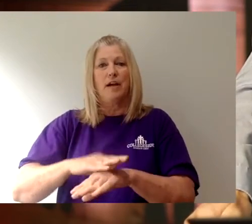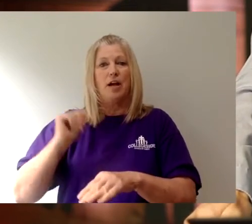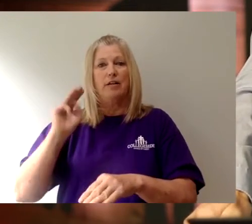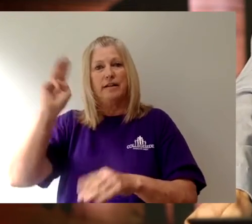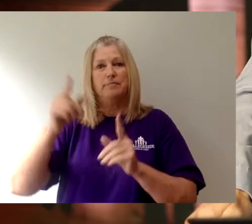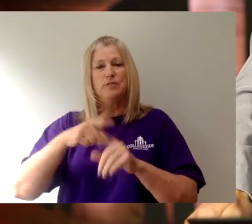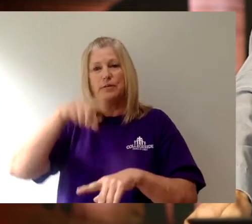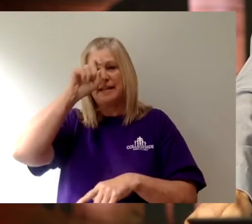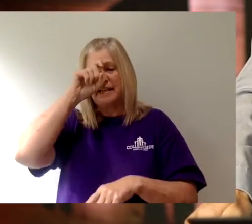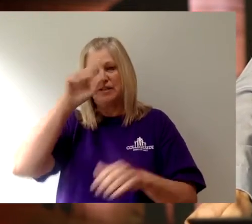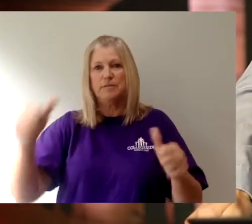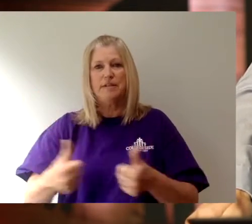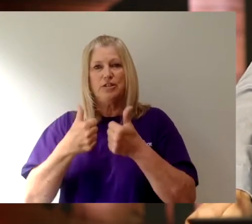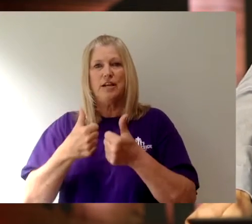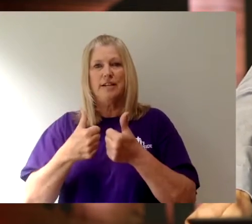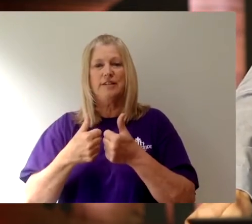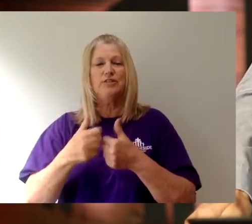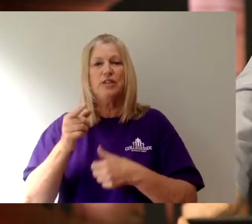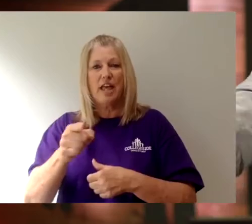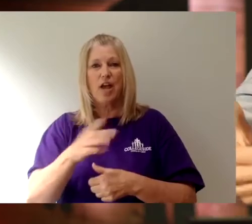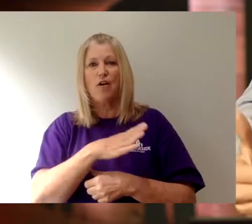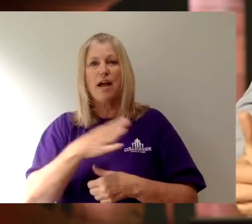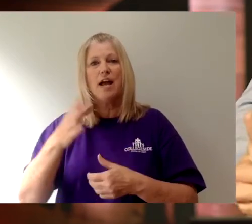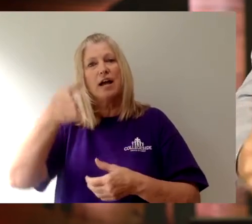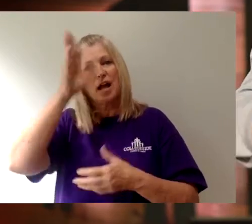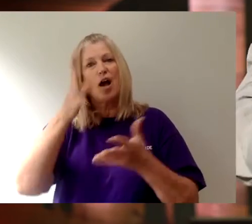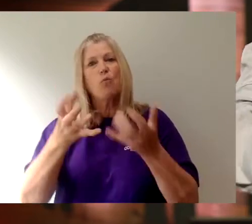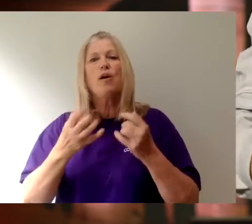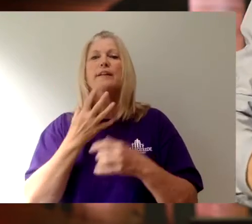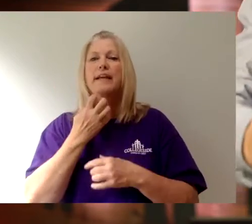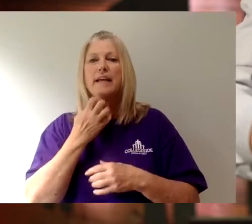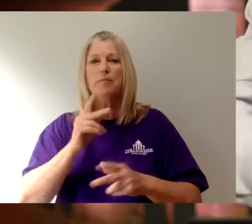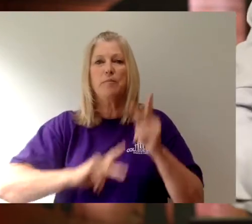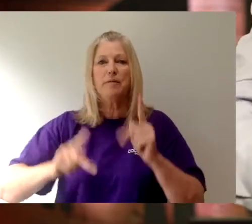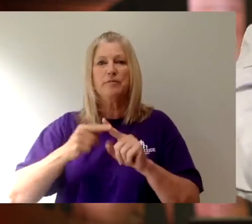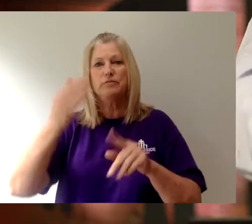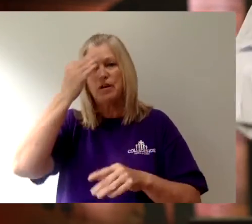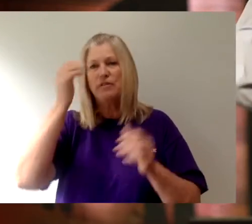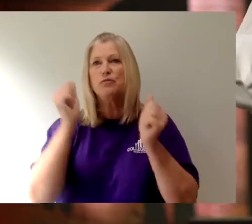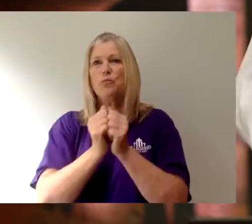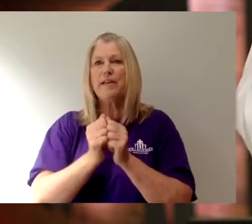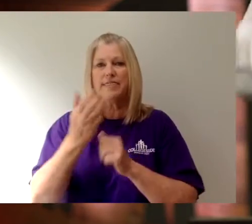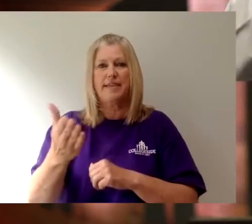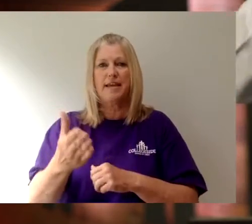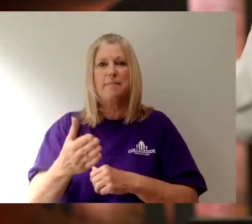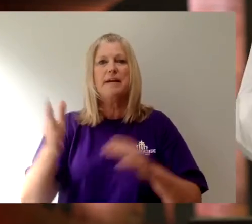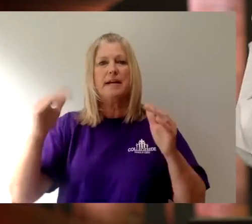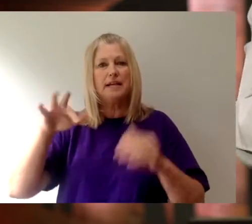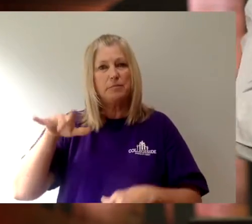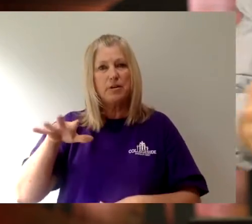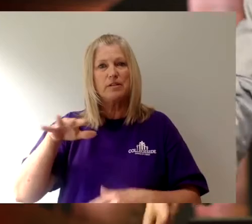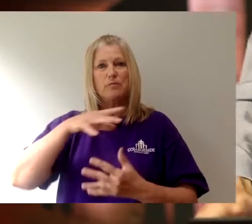and to challenge in dealing with Pharaoh. God wanted the Hebrew people to know that he was with them. His presence was